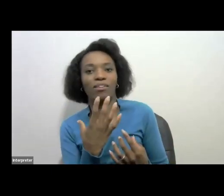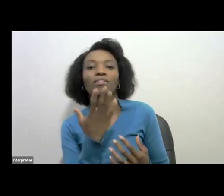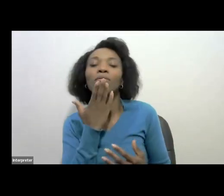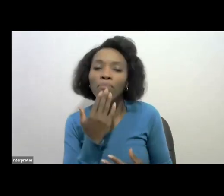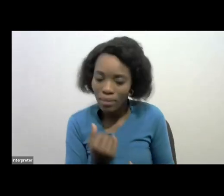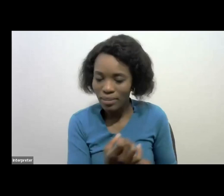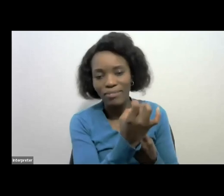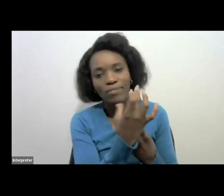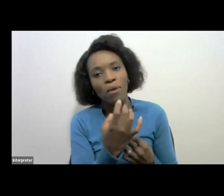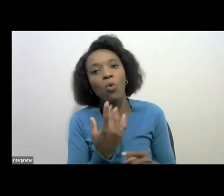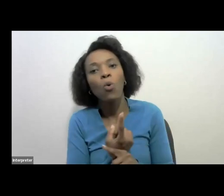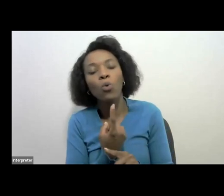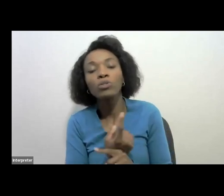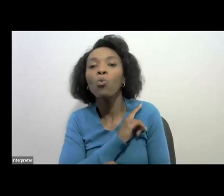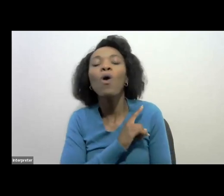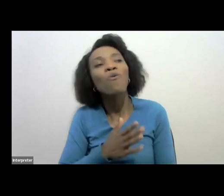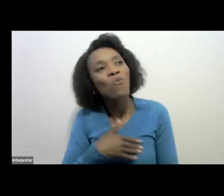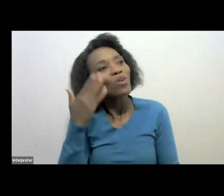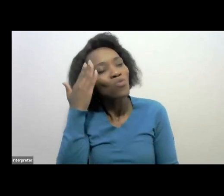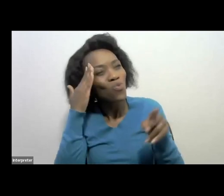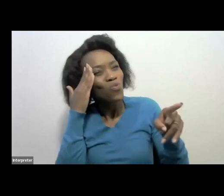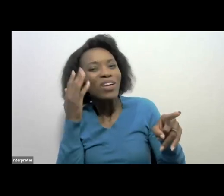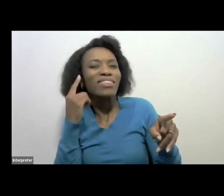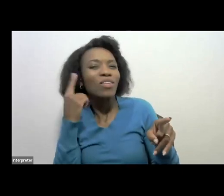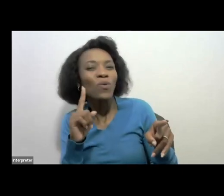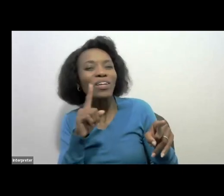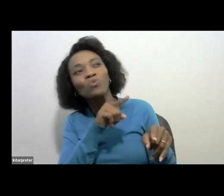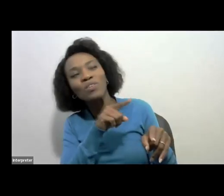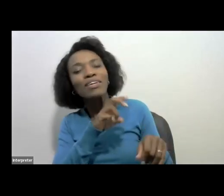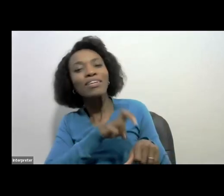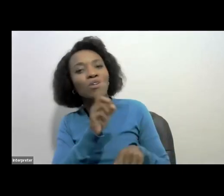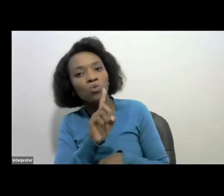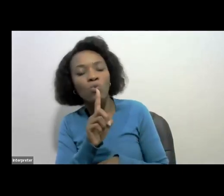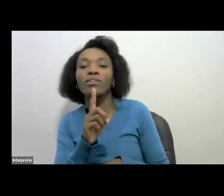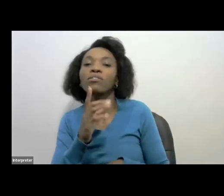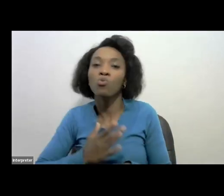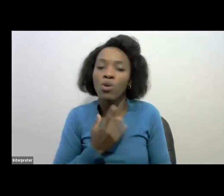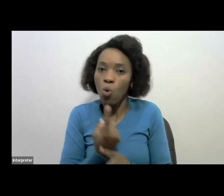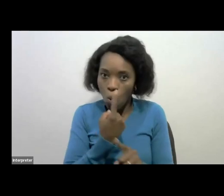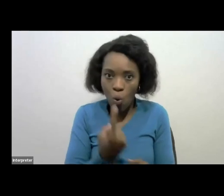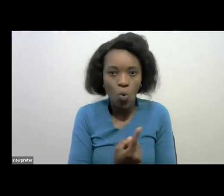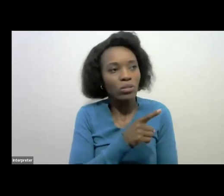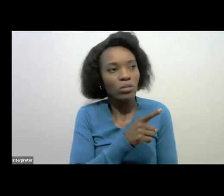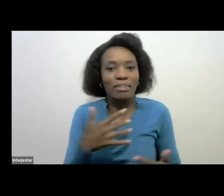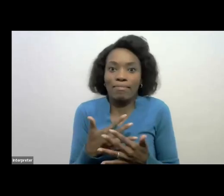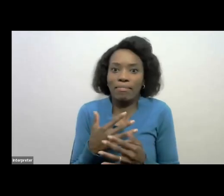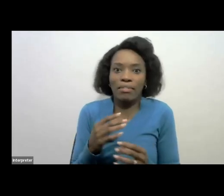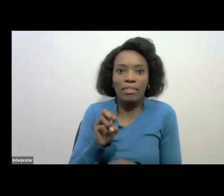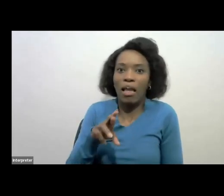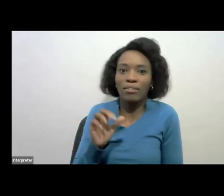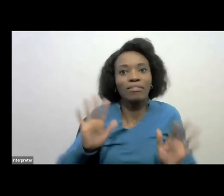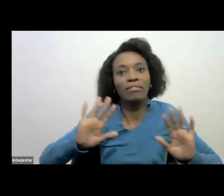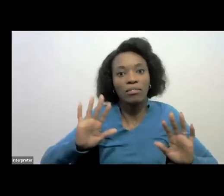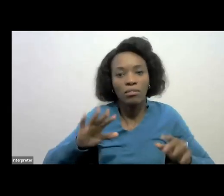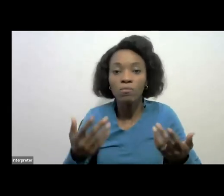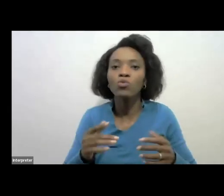feedback, because we want to hear from you and we want you to always, always not hear us. In the coming